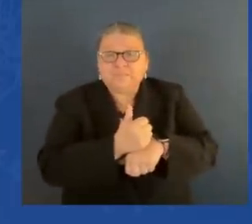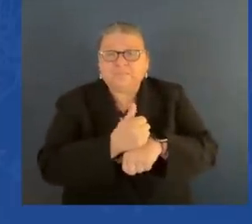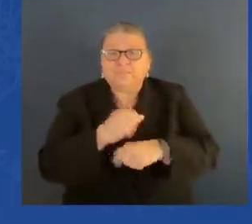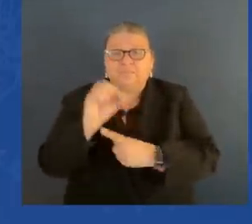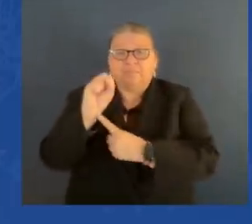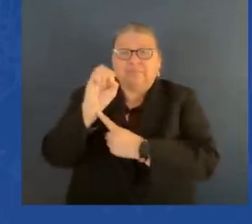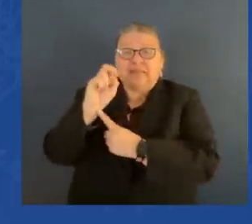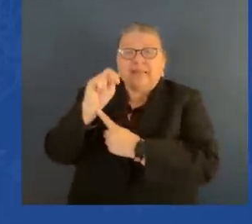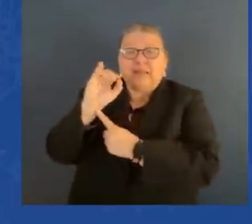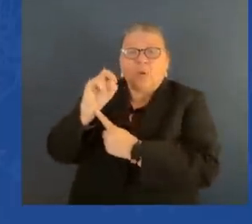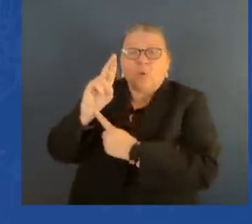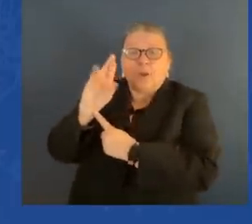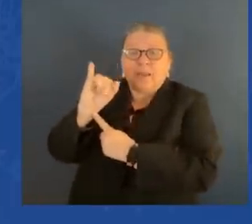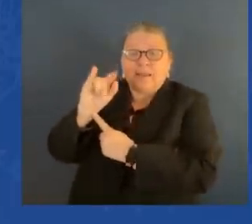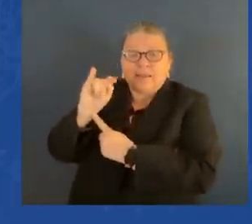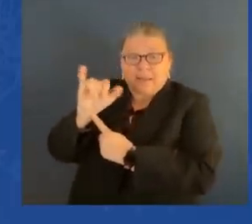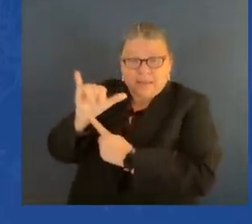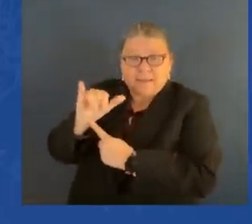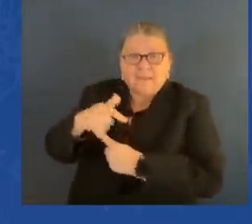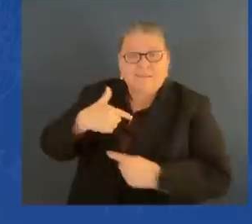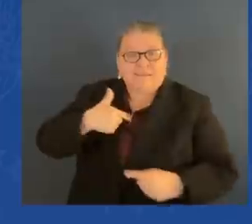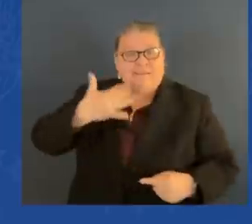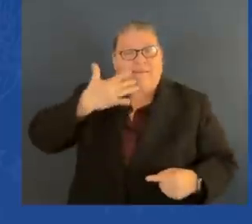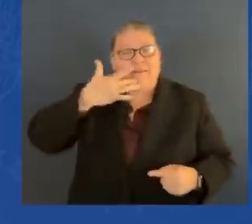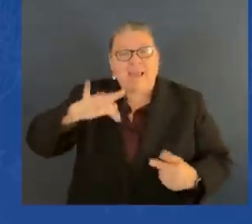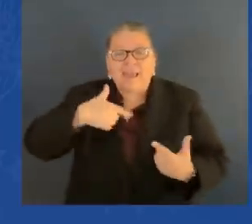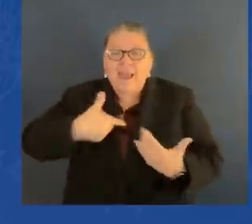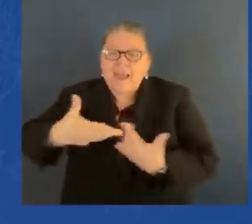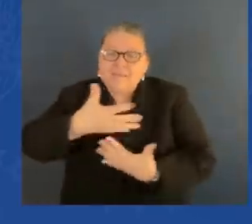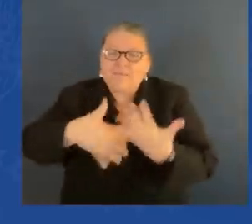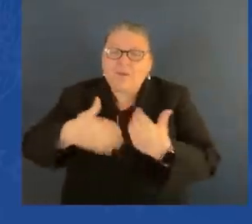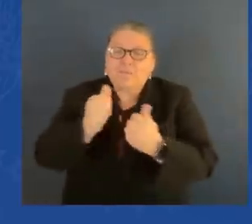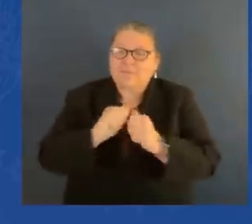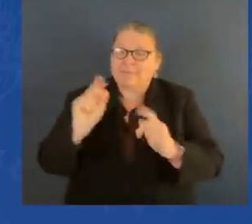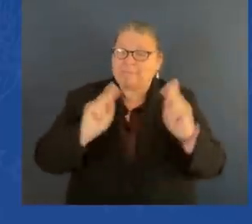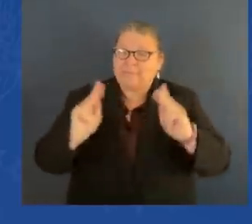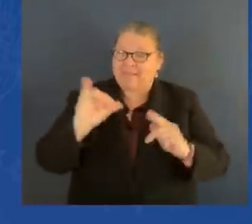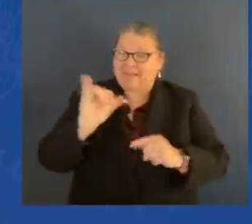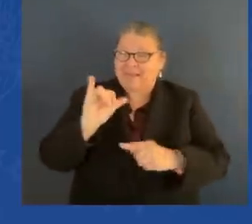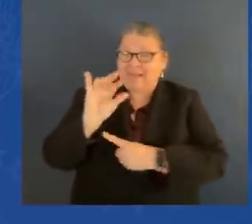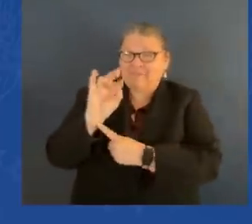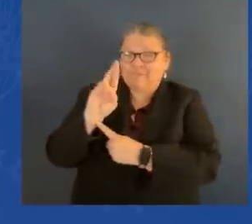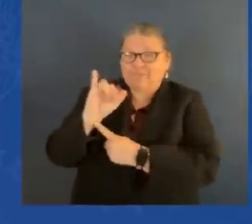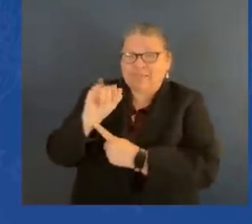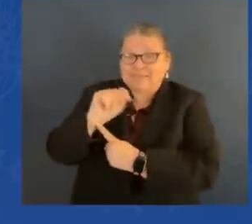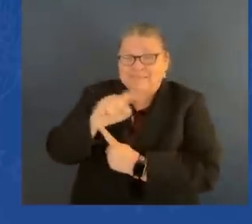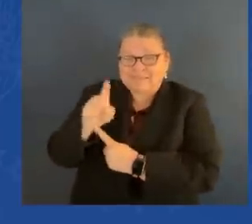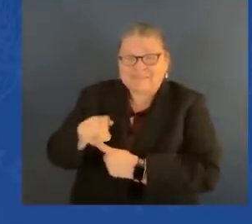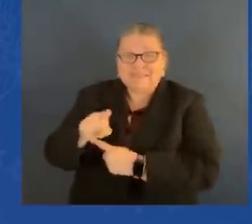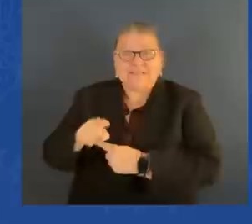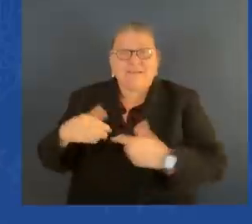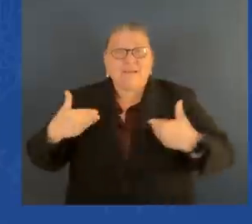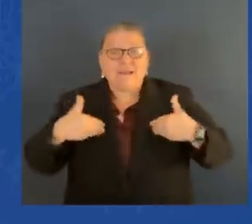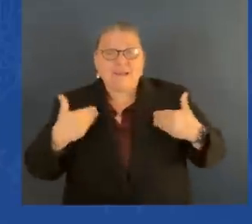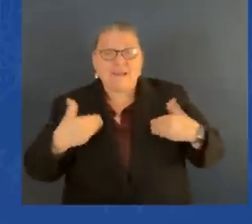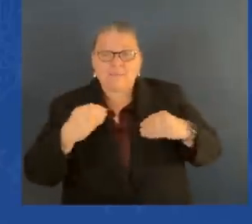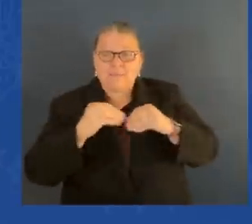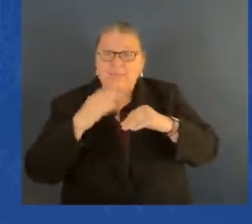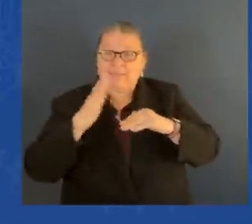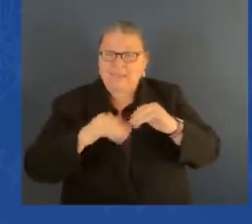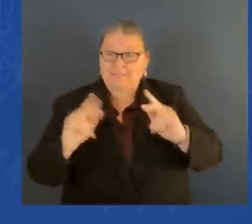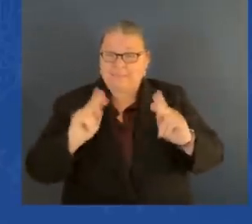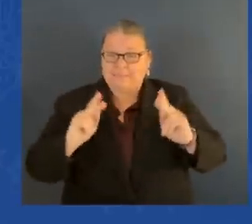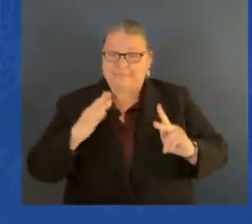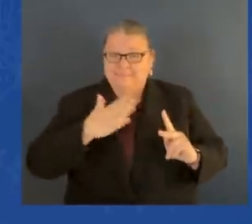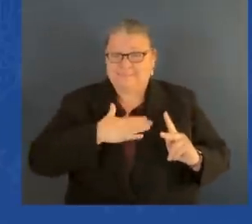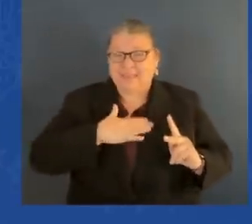long before, but ordinarily at my age. Because by the time I was there a